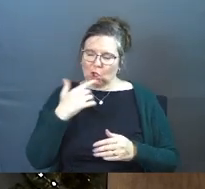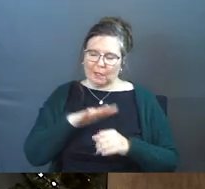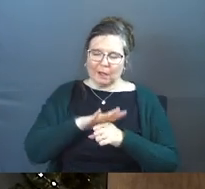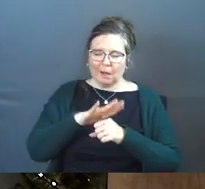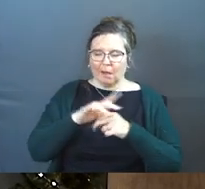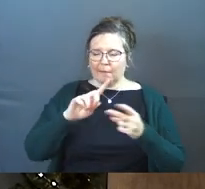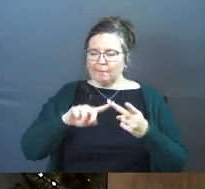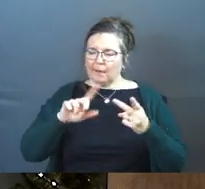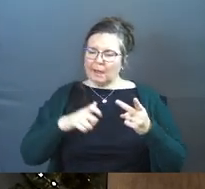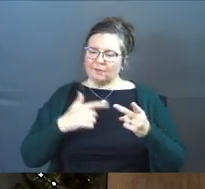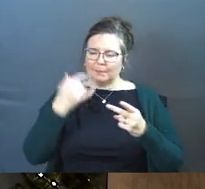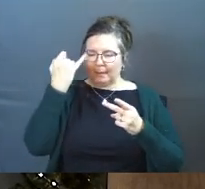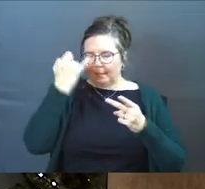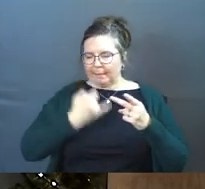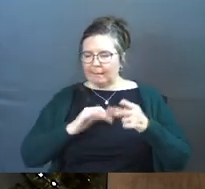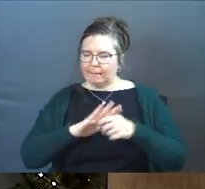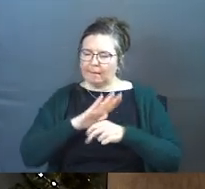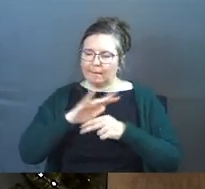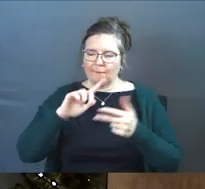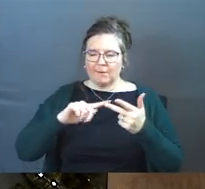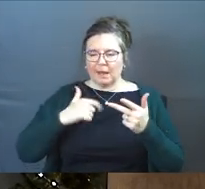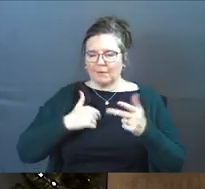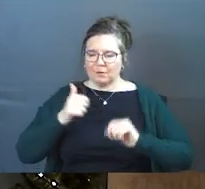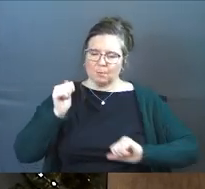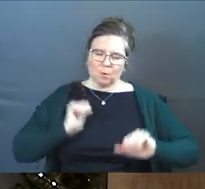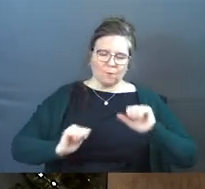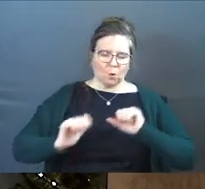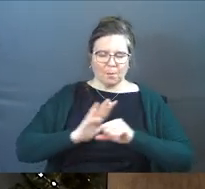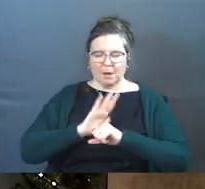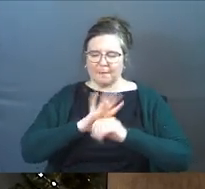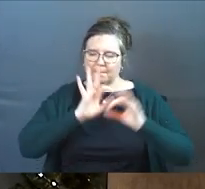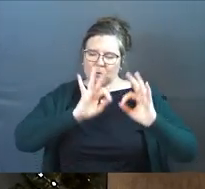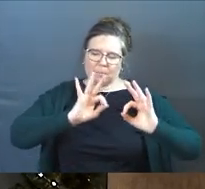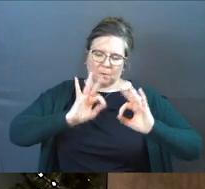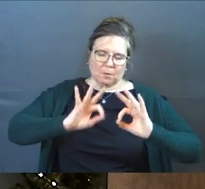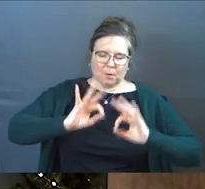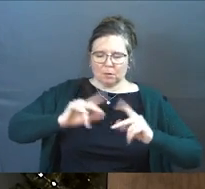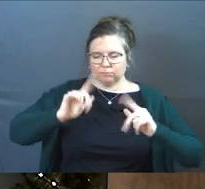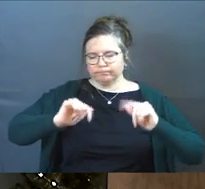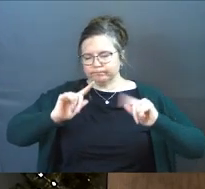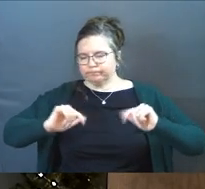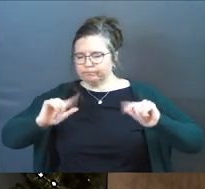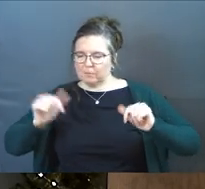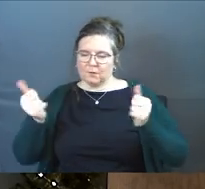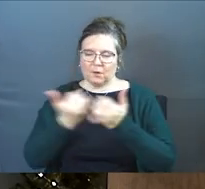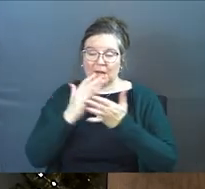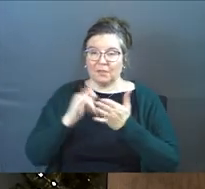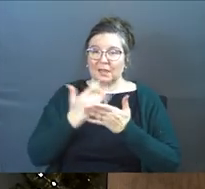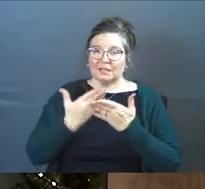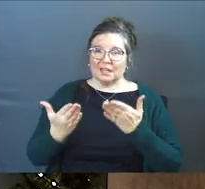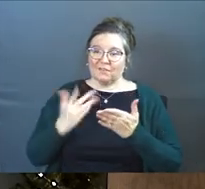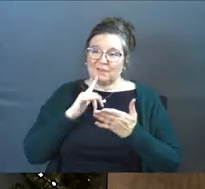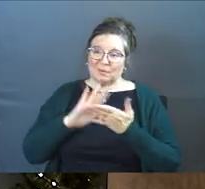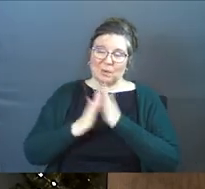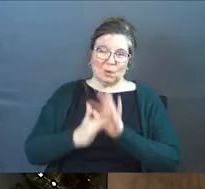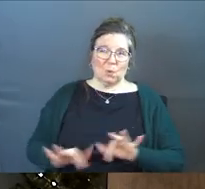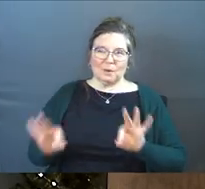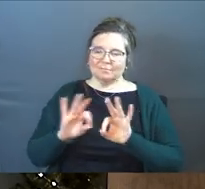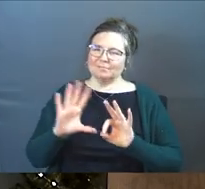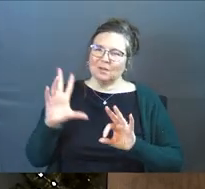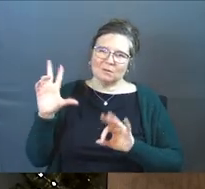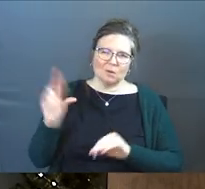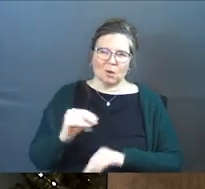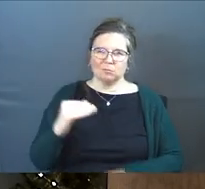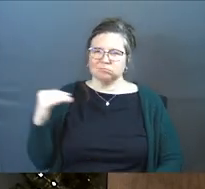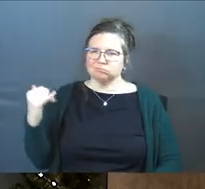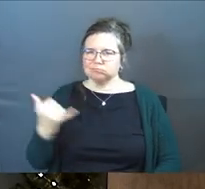enough and I've got to be thin enough and I've got to perform enough and I've got to do all of these things for any of that stuff to be there. And it's all